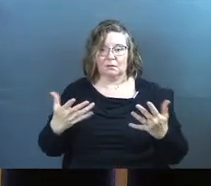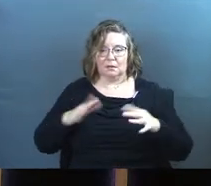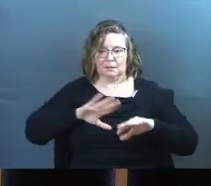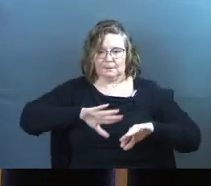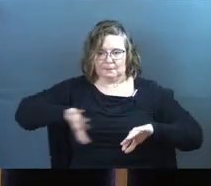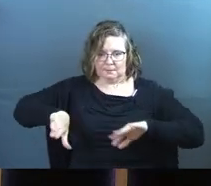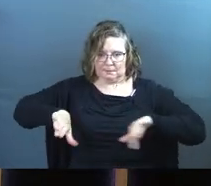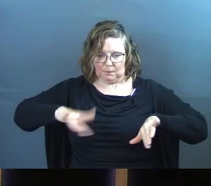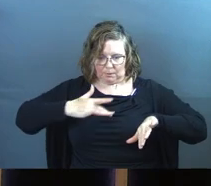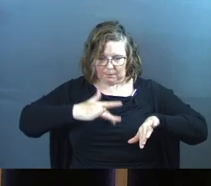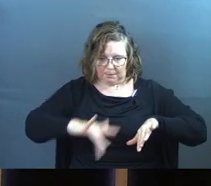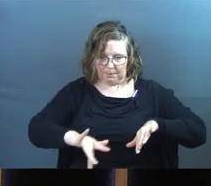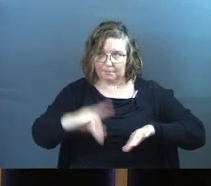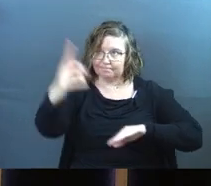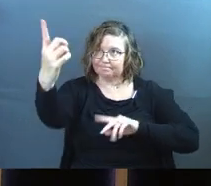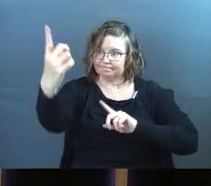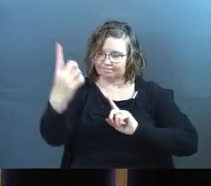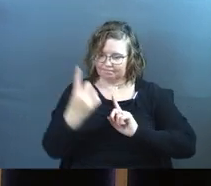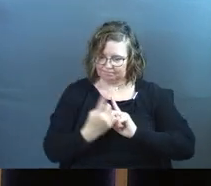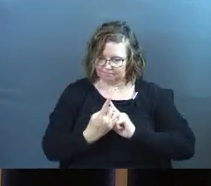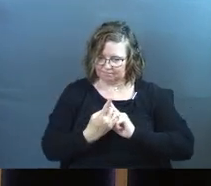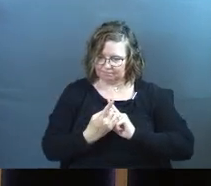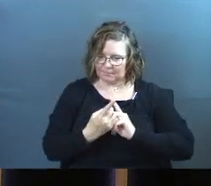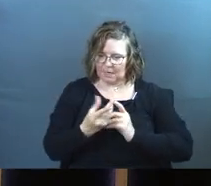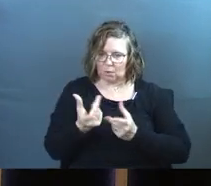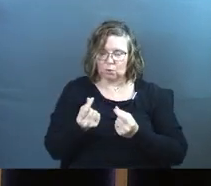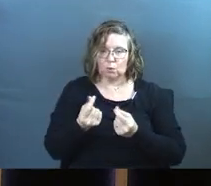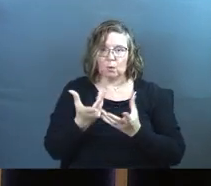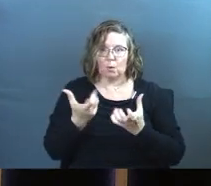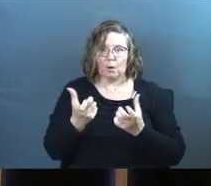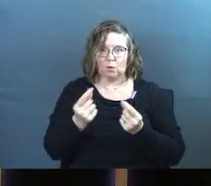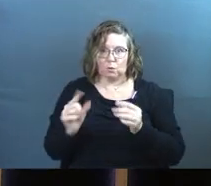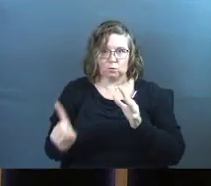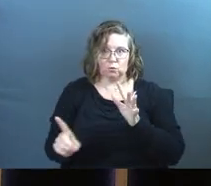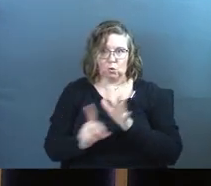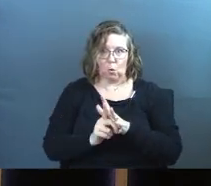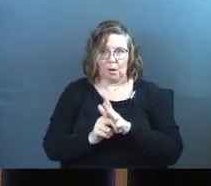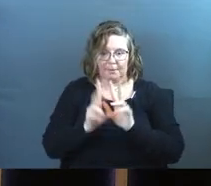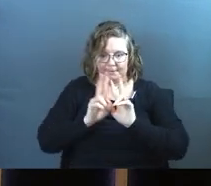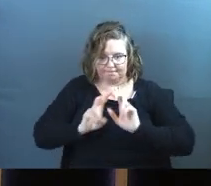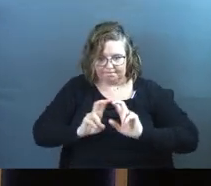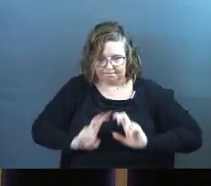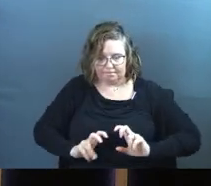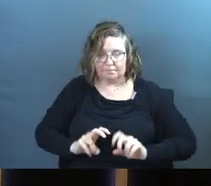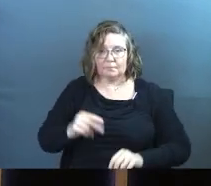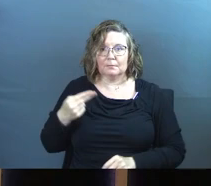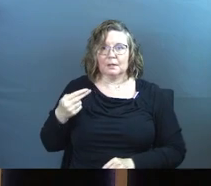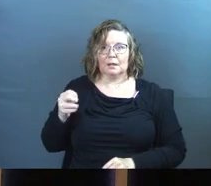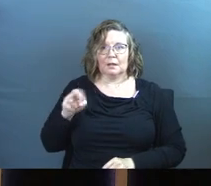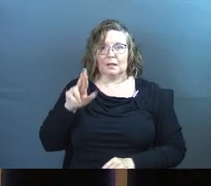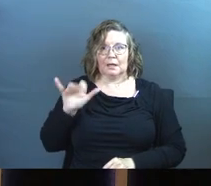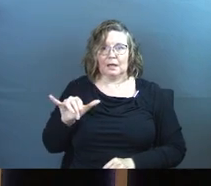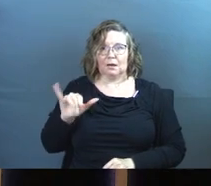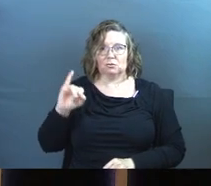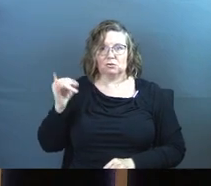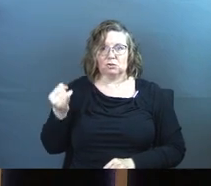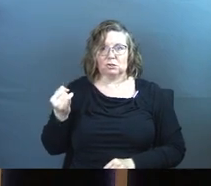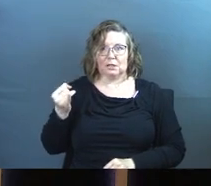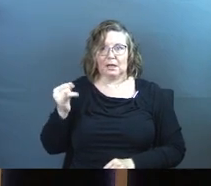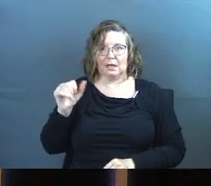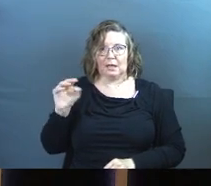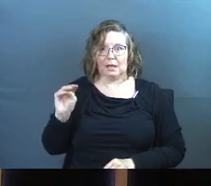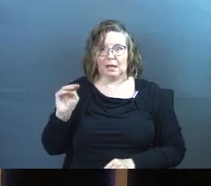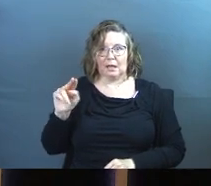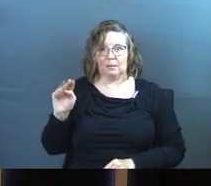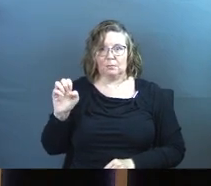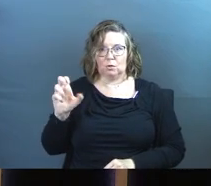space for him to do what he wanted to do and to show up. Henry J.M. Nguyen